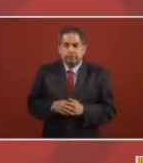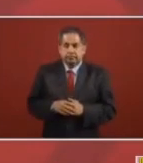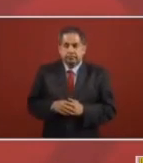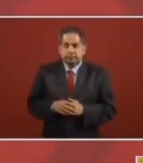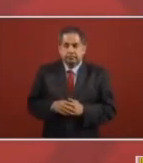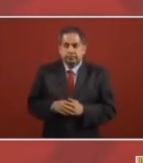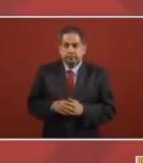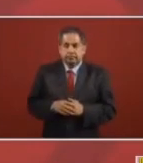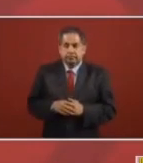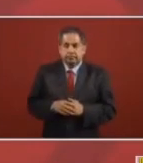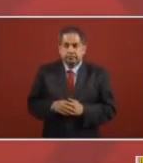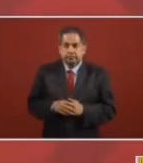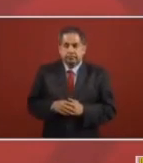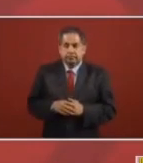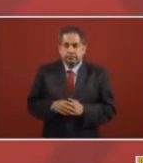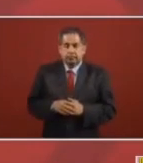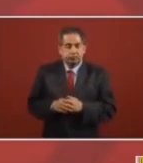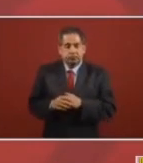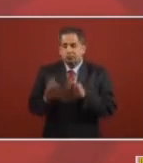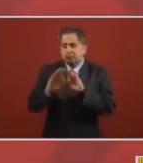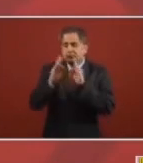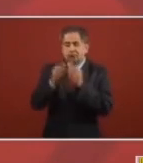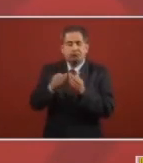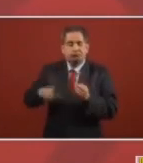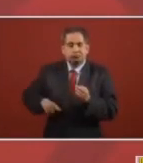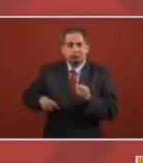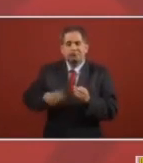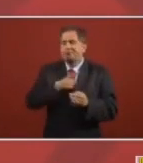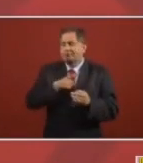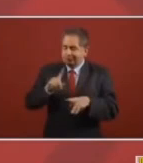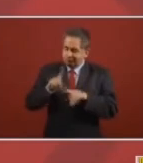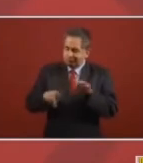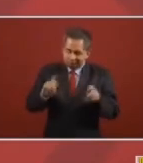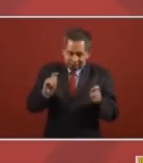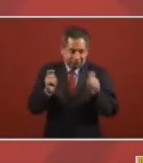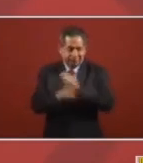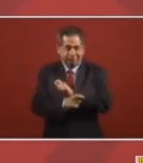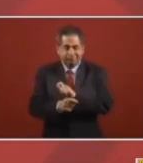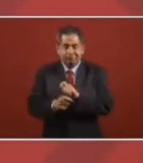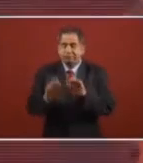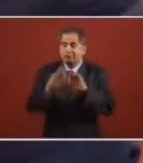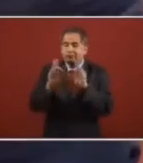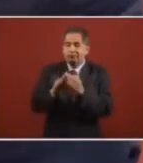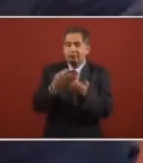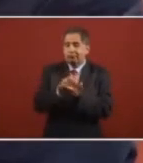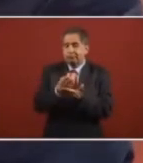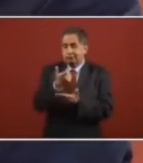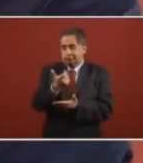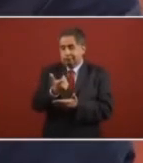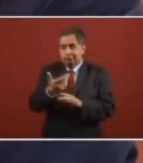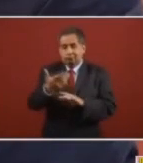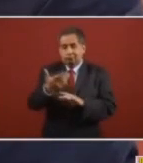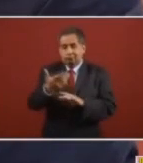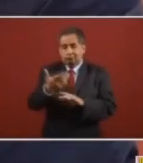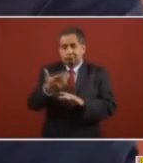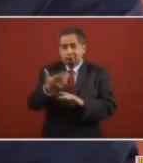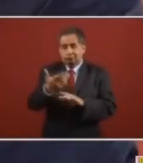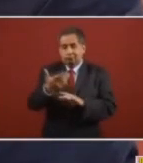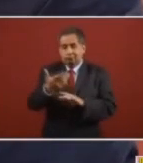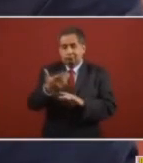to change the model to change the